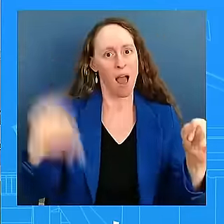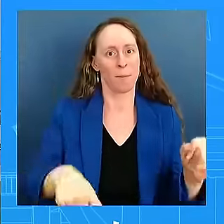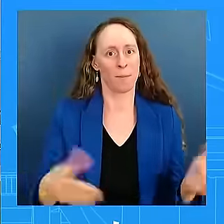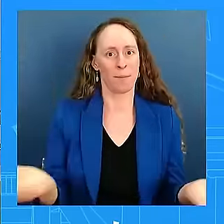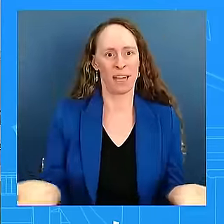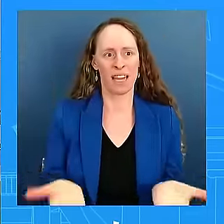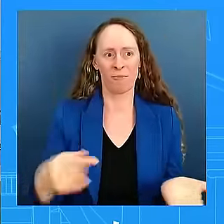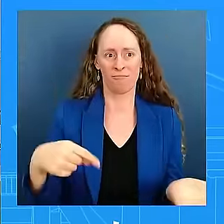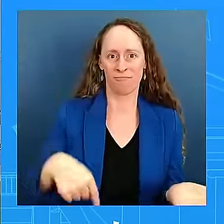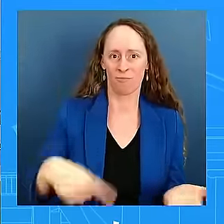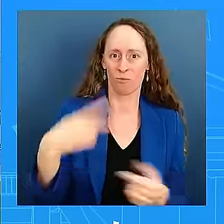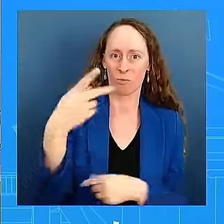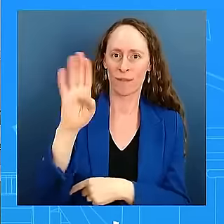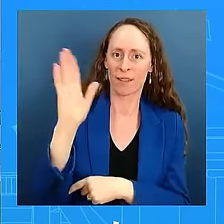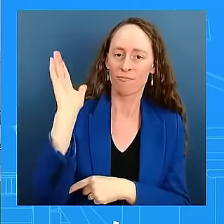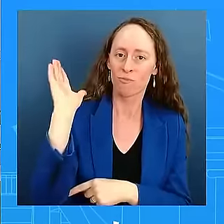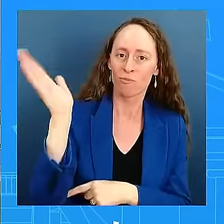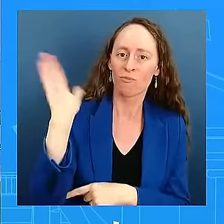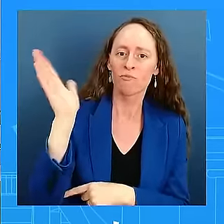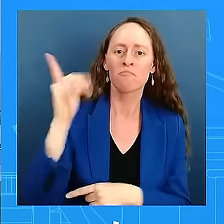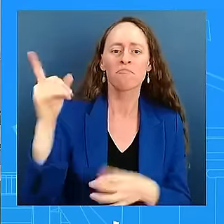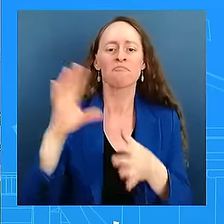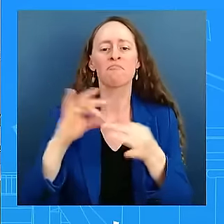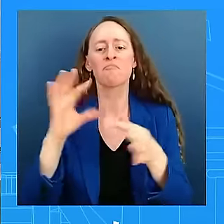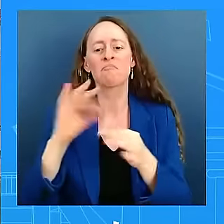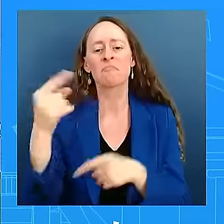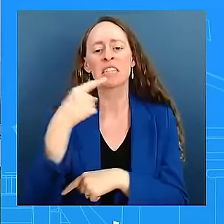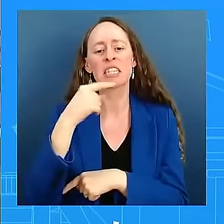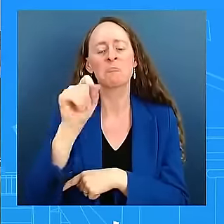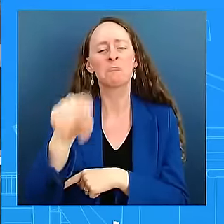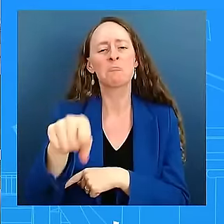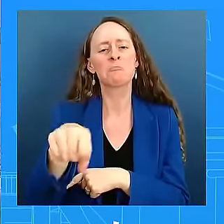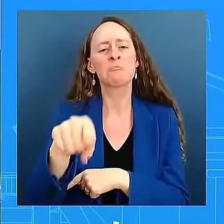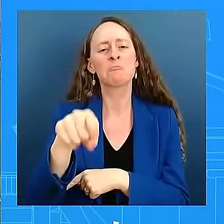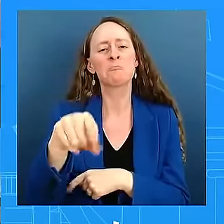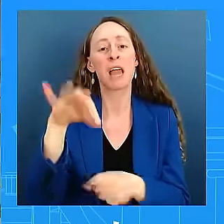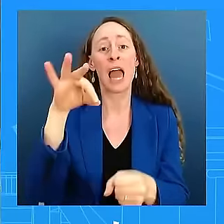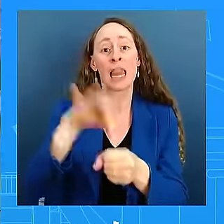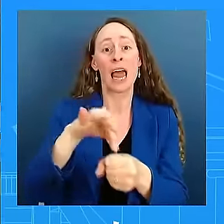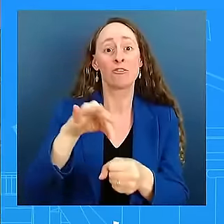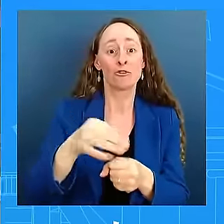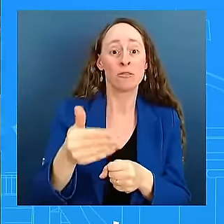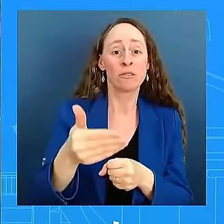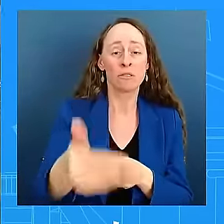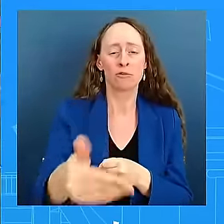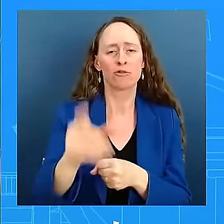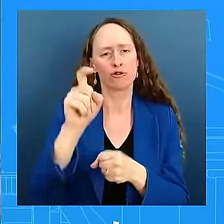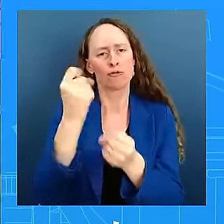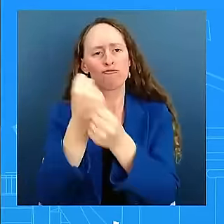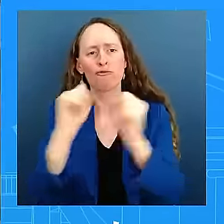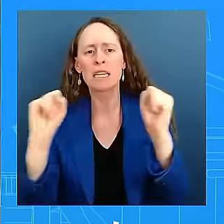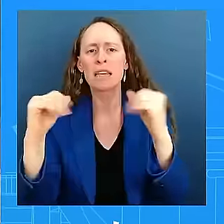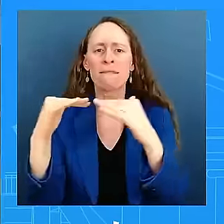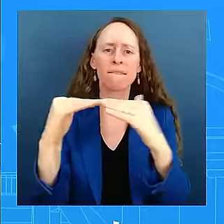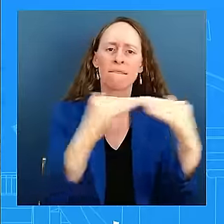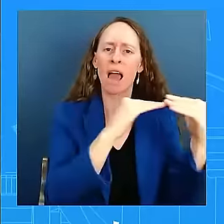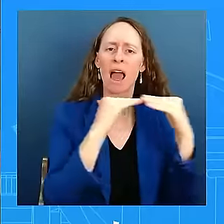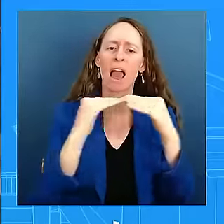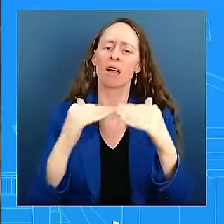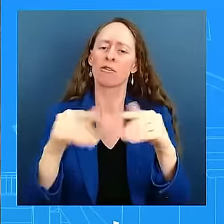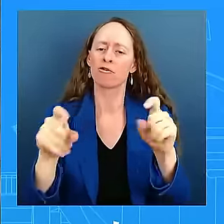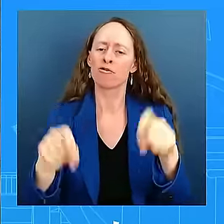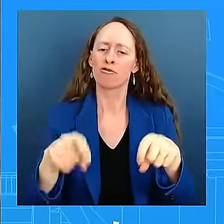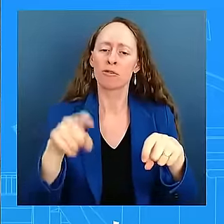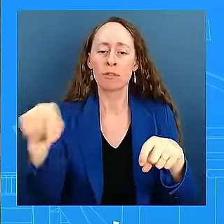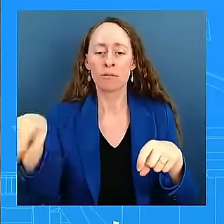be free and fair. But he also said, I don't know whether it will be peaceful. So what can the administration do, what